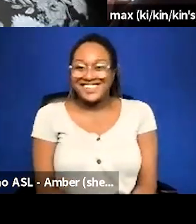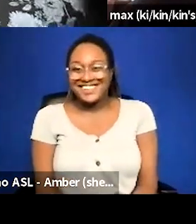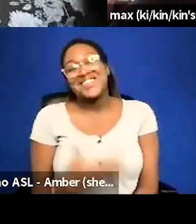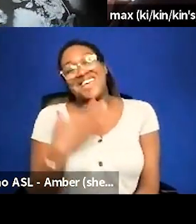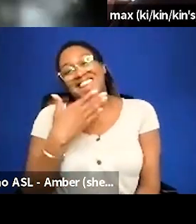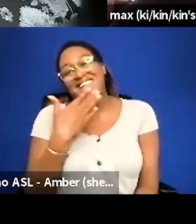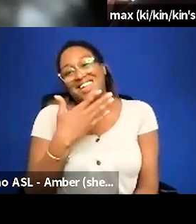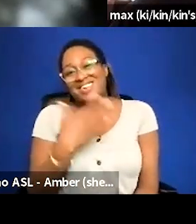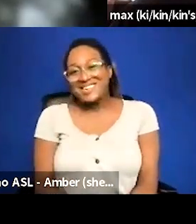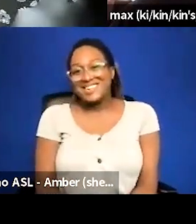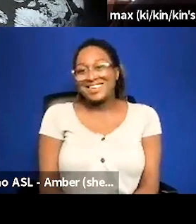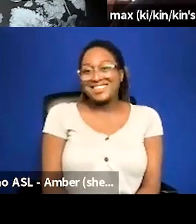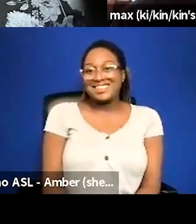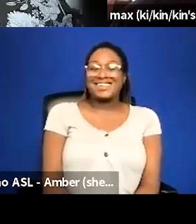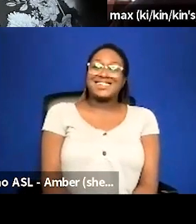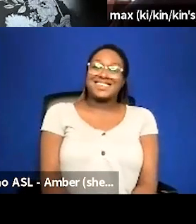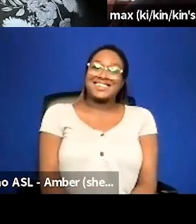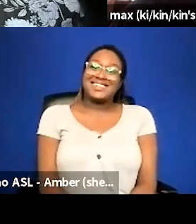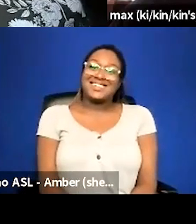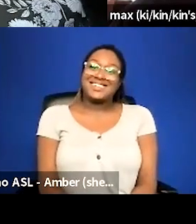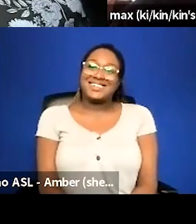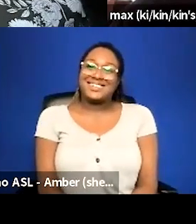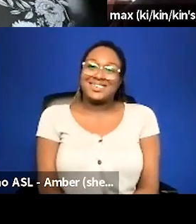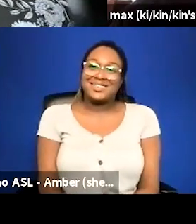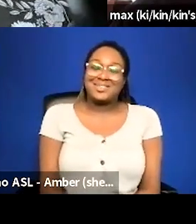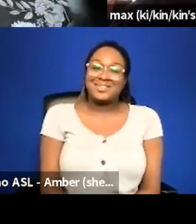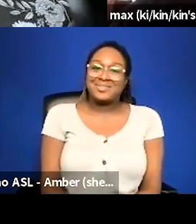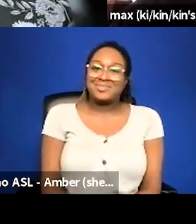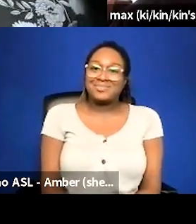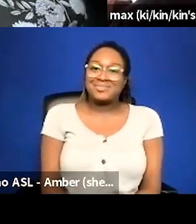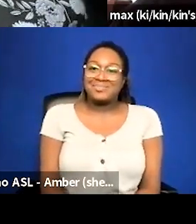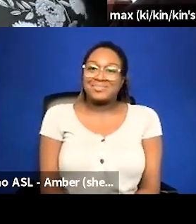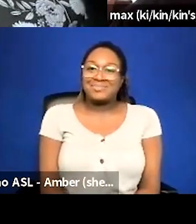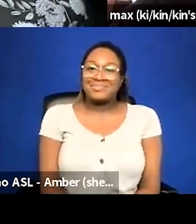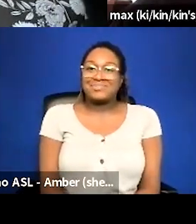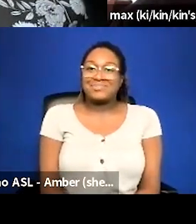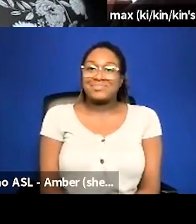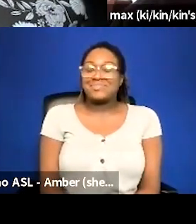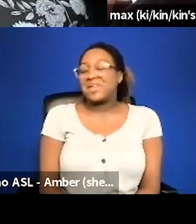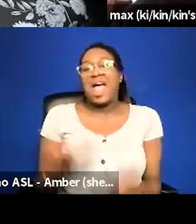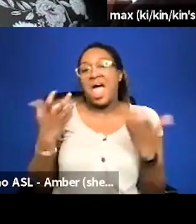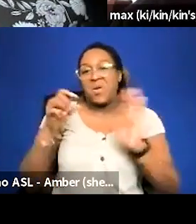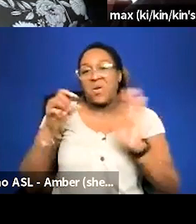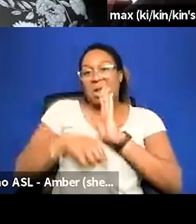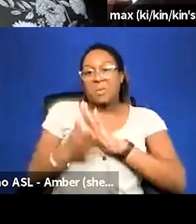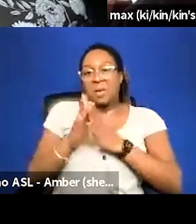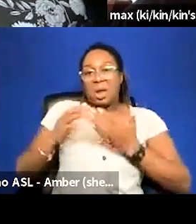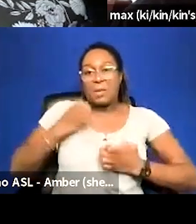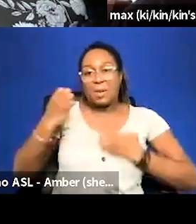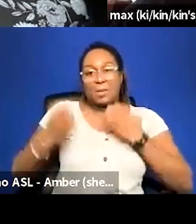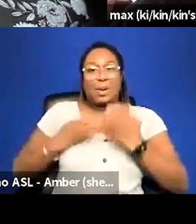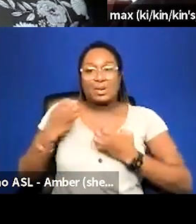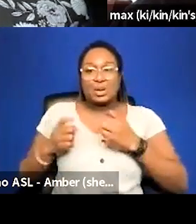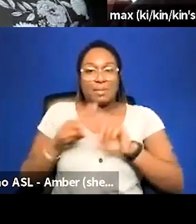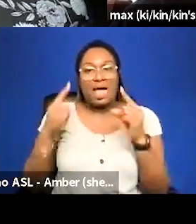you um reading uh do yeah let me not get into it because i get emotional um i think of um